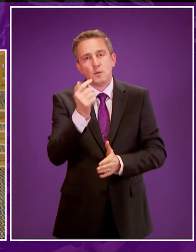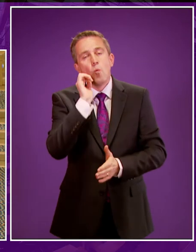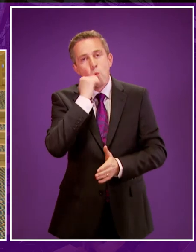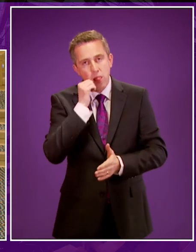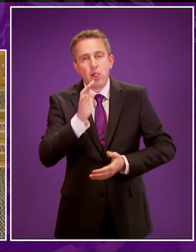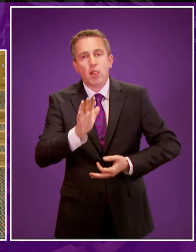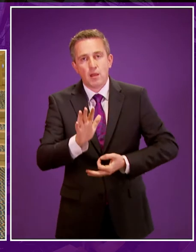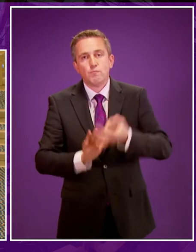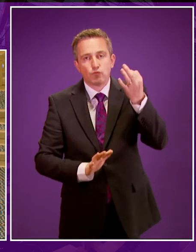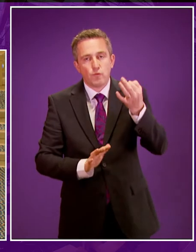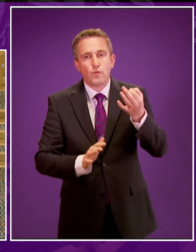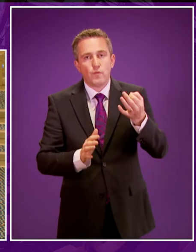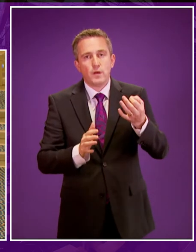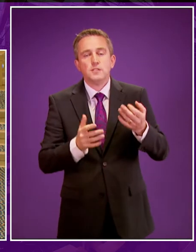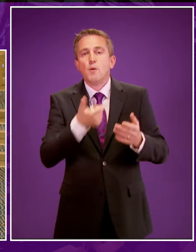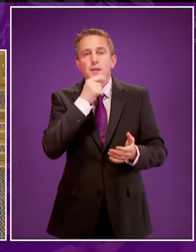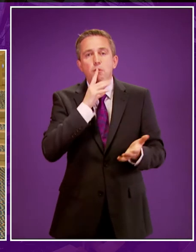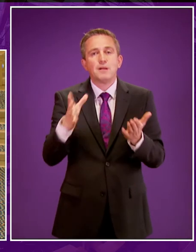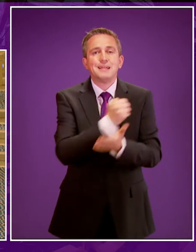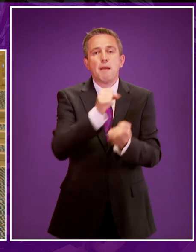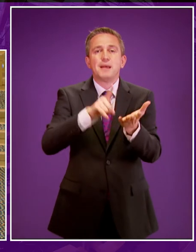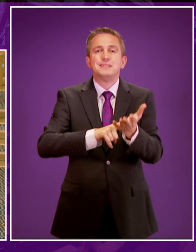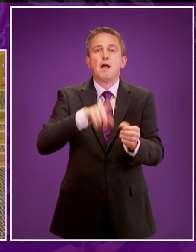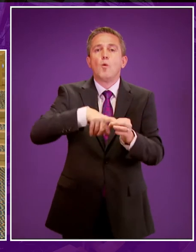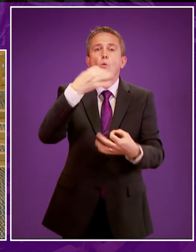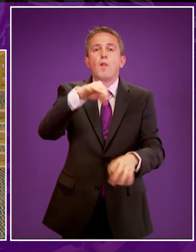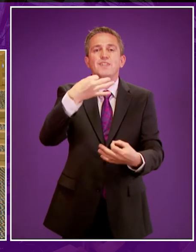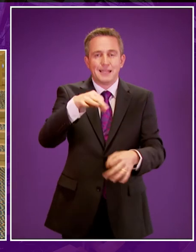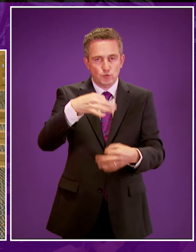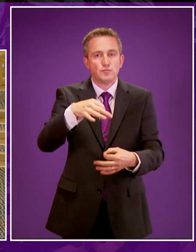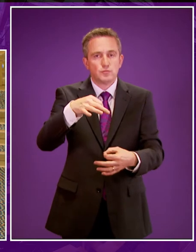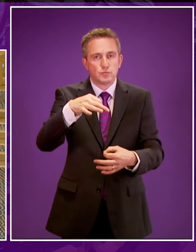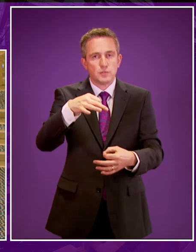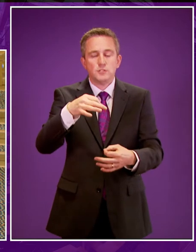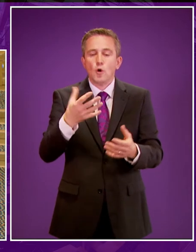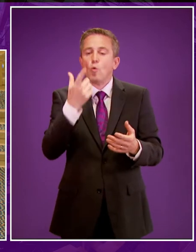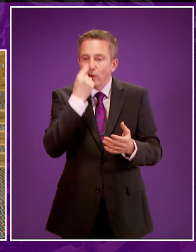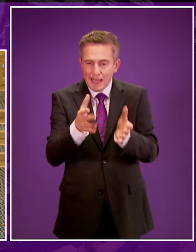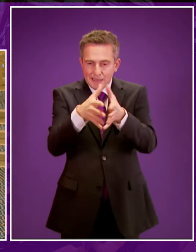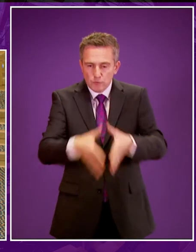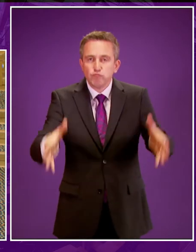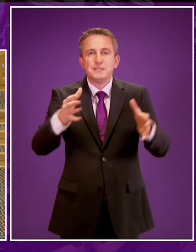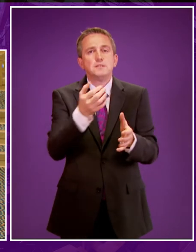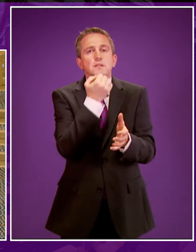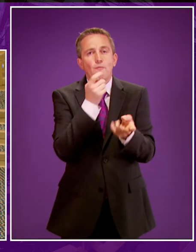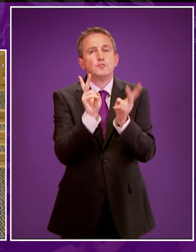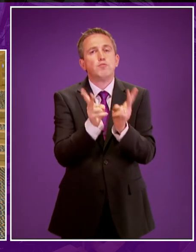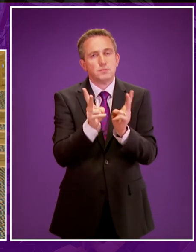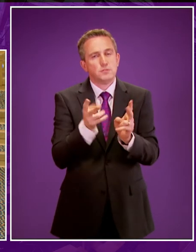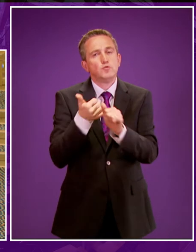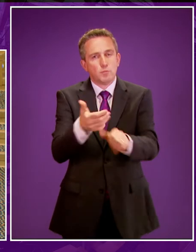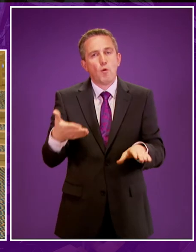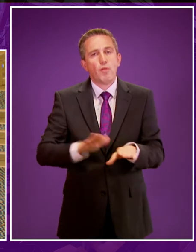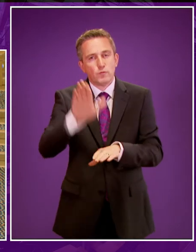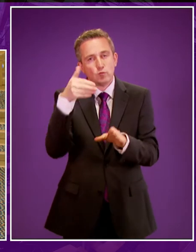already provide BSL qualifications to ensure that we have that throughput of interpreters required to support the work that we're